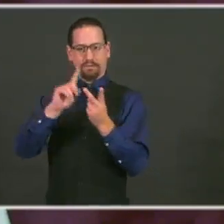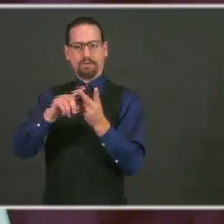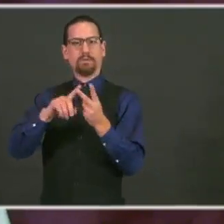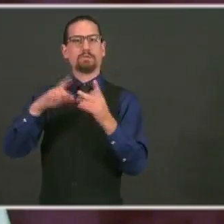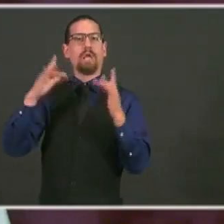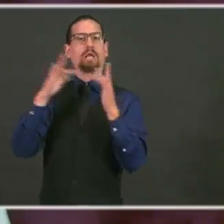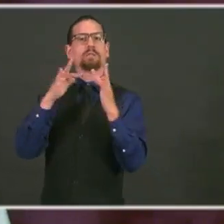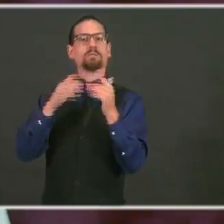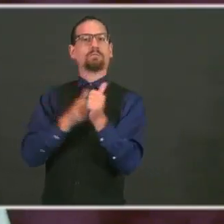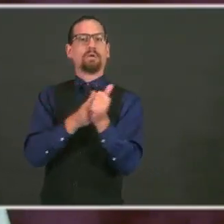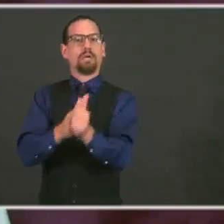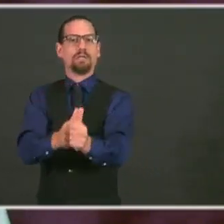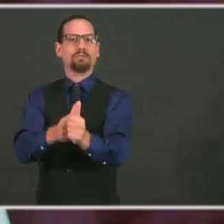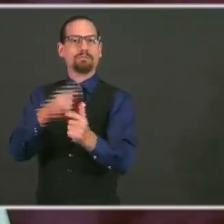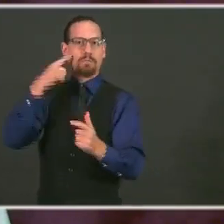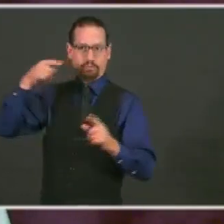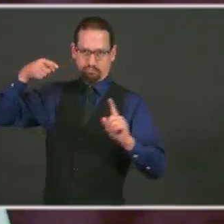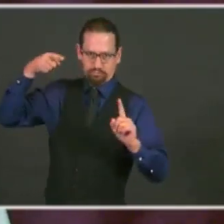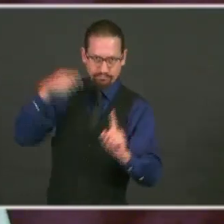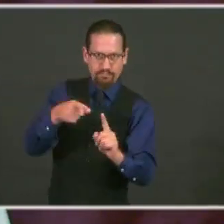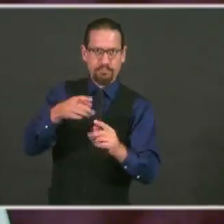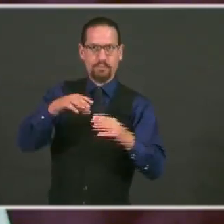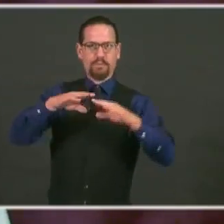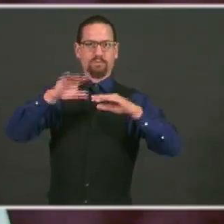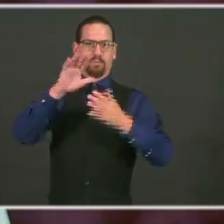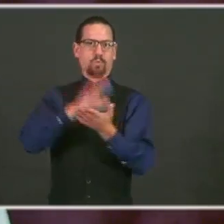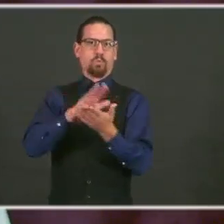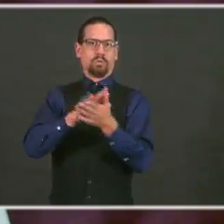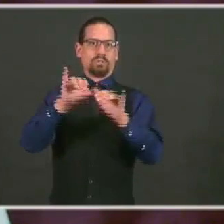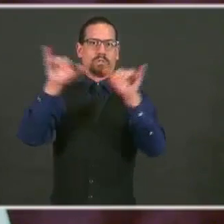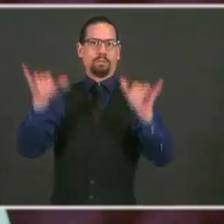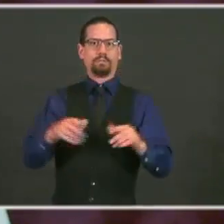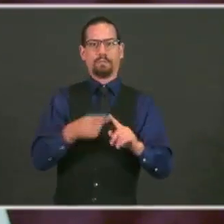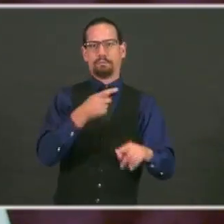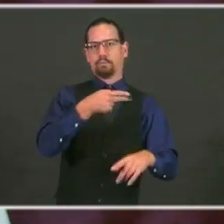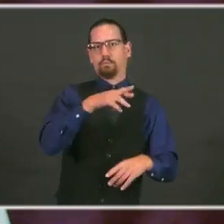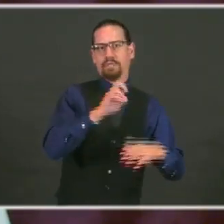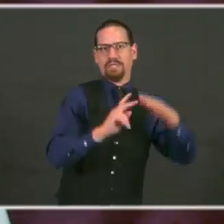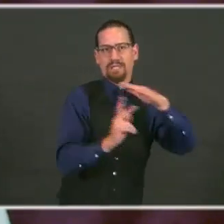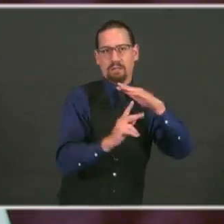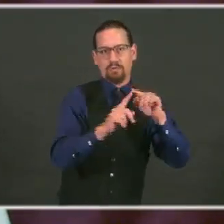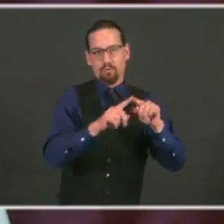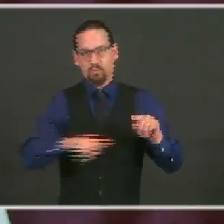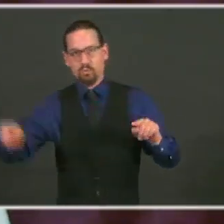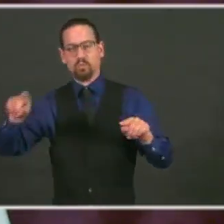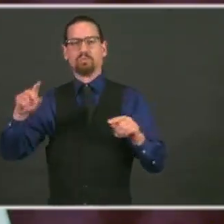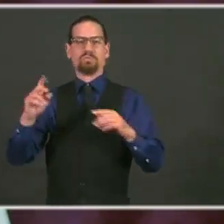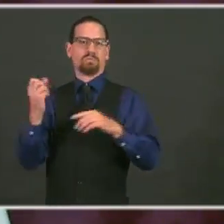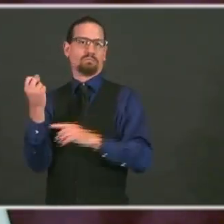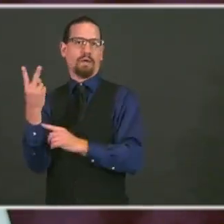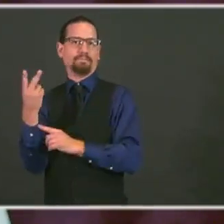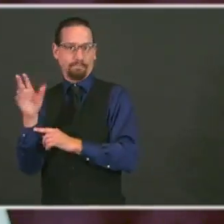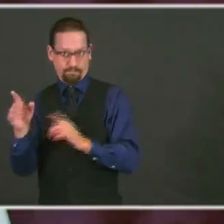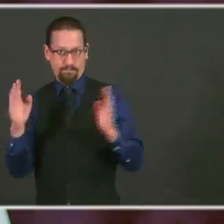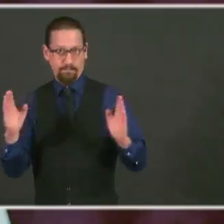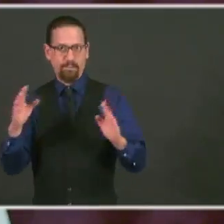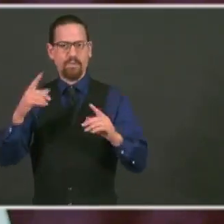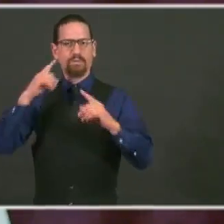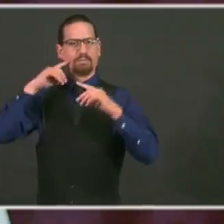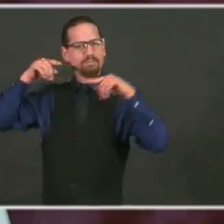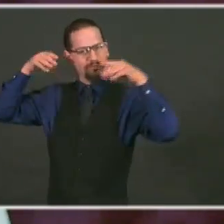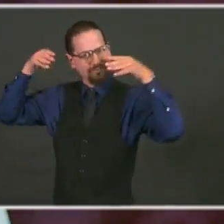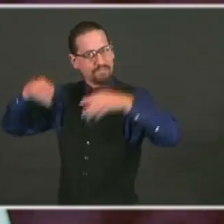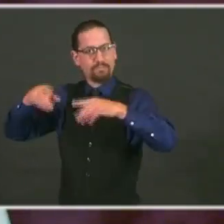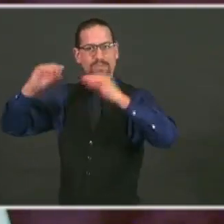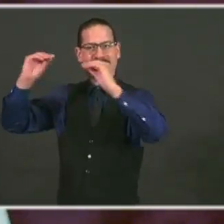to the safety of teachers and educators and students and school building employees. We set up a